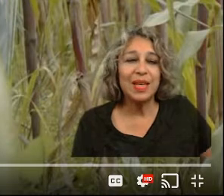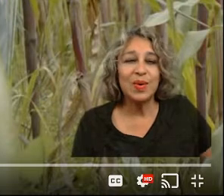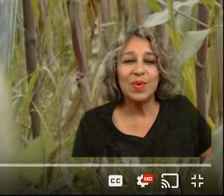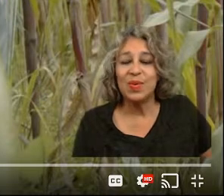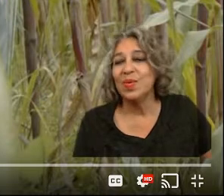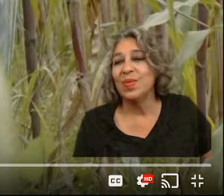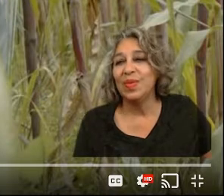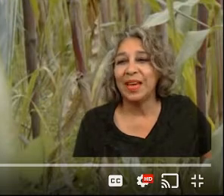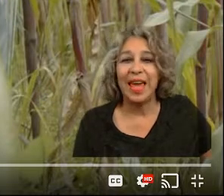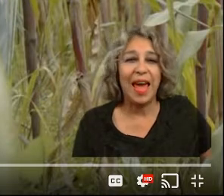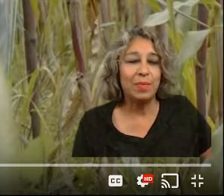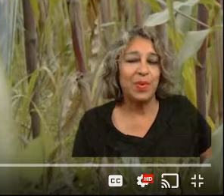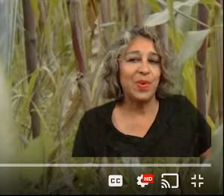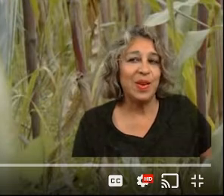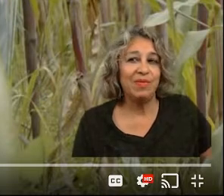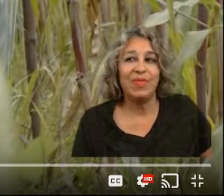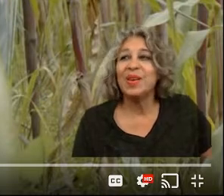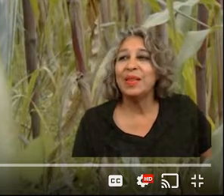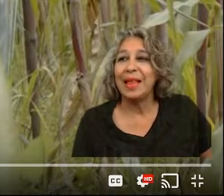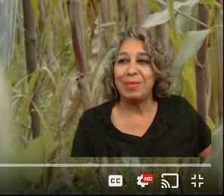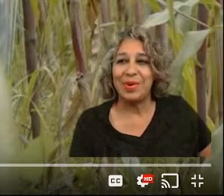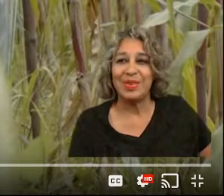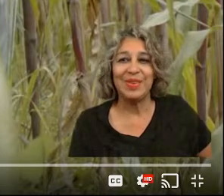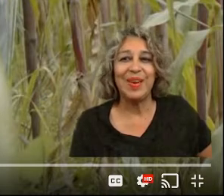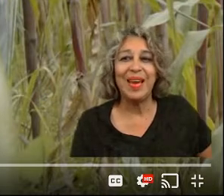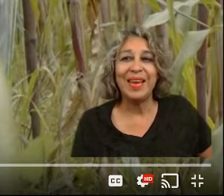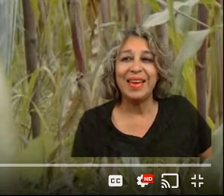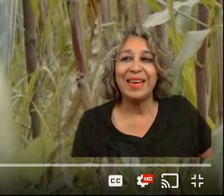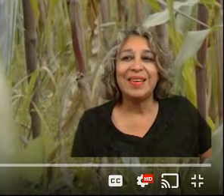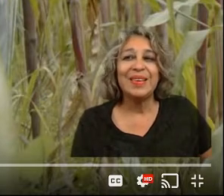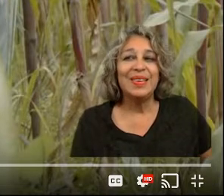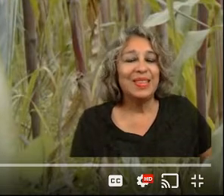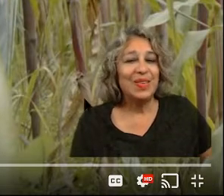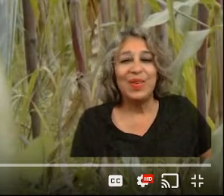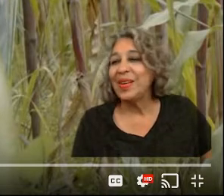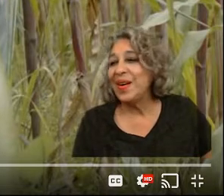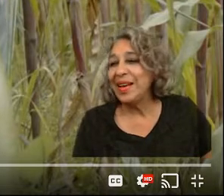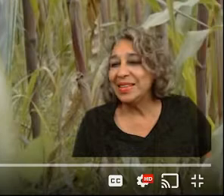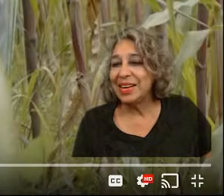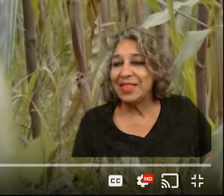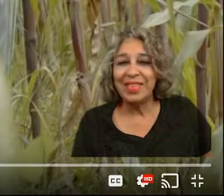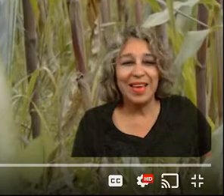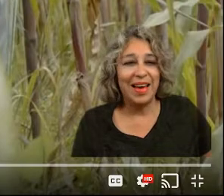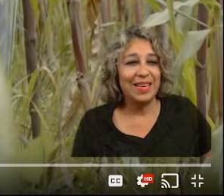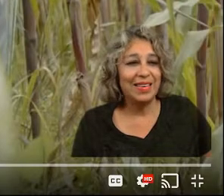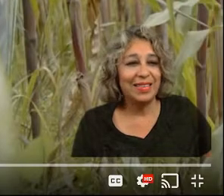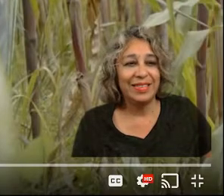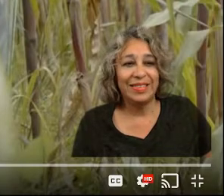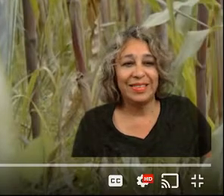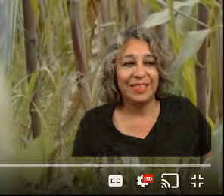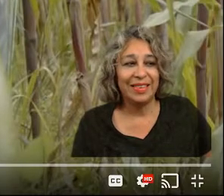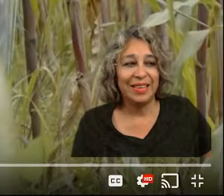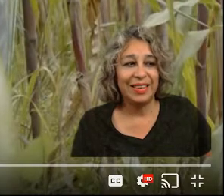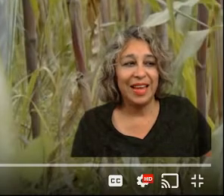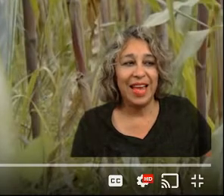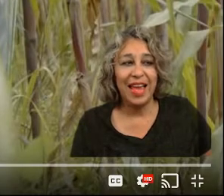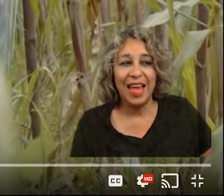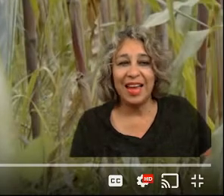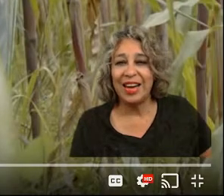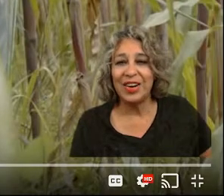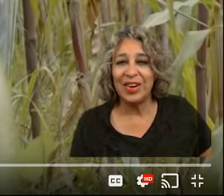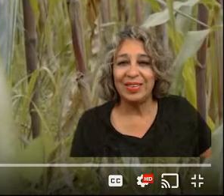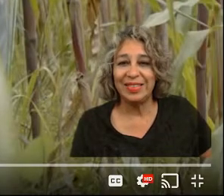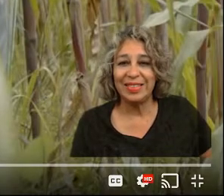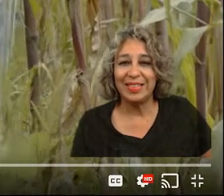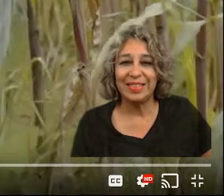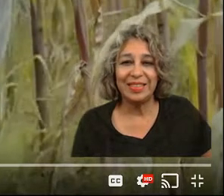rescue the camp or the field labors okay so we'll go ahead and start with that and